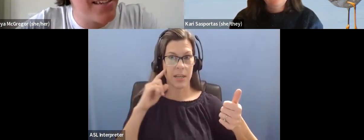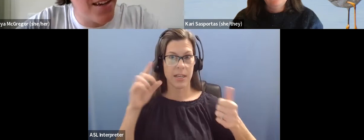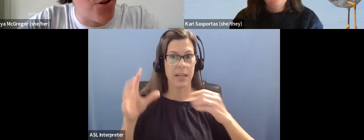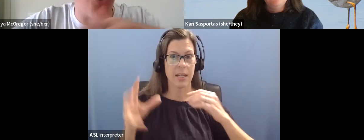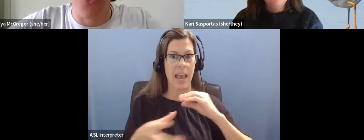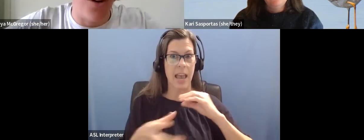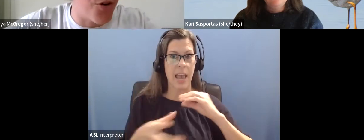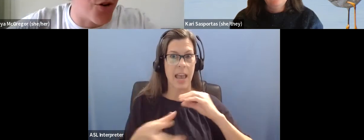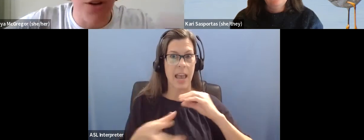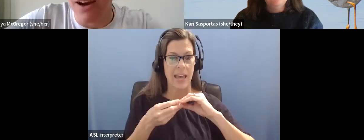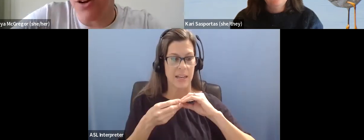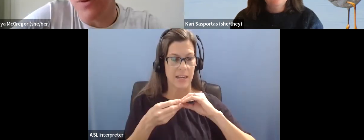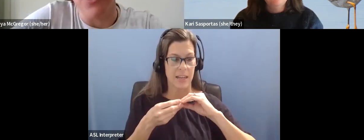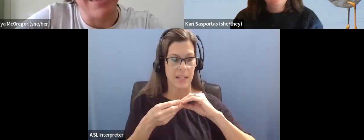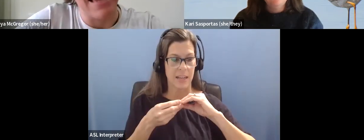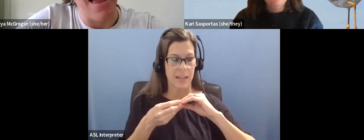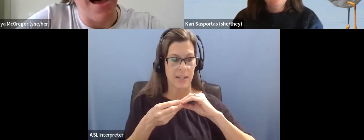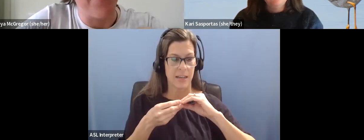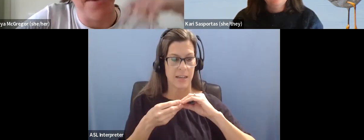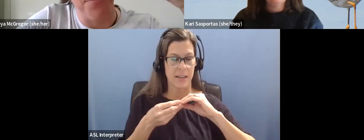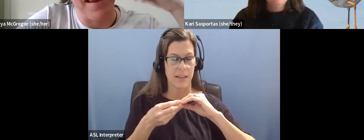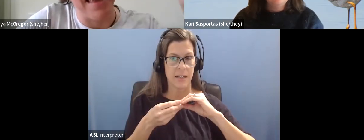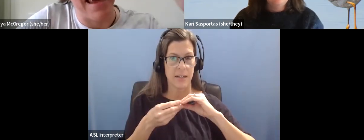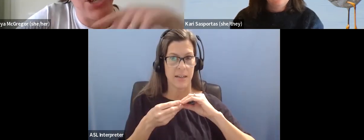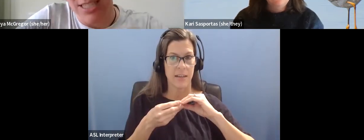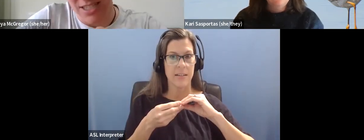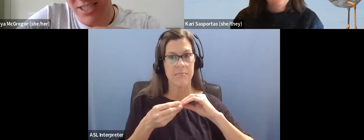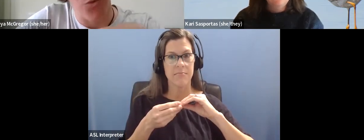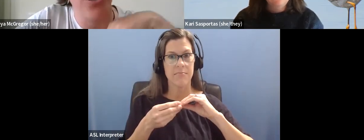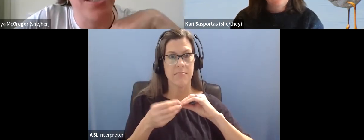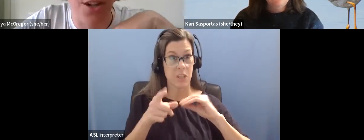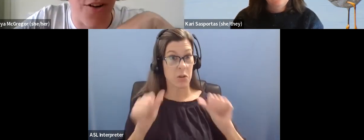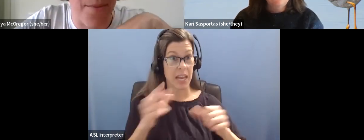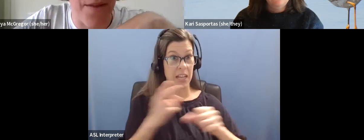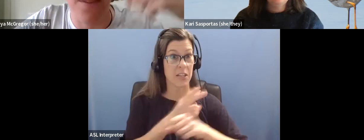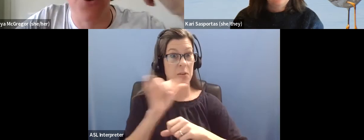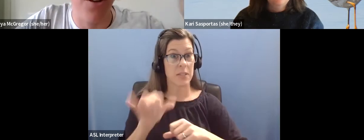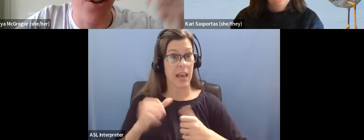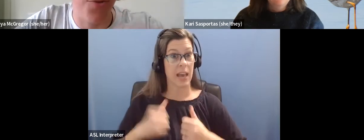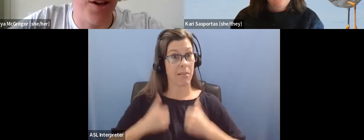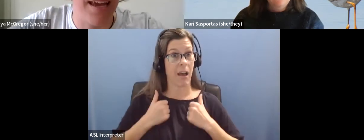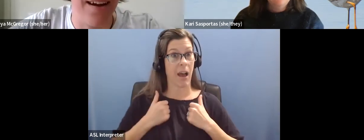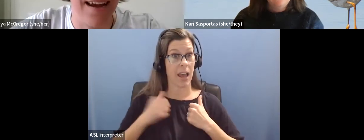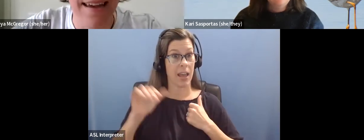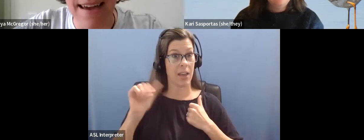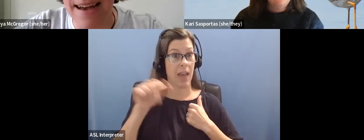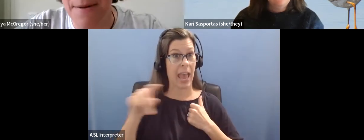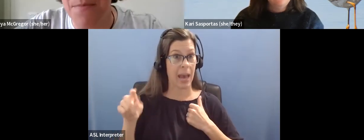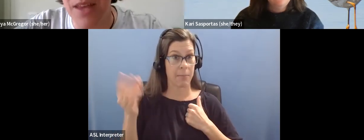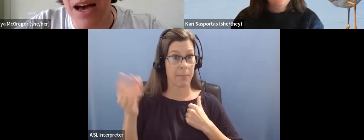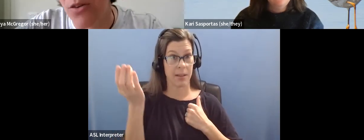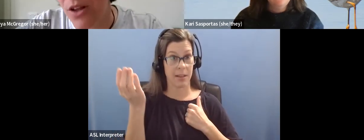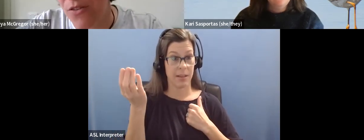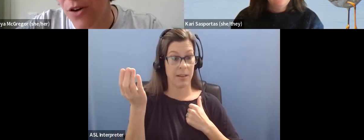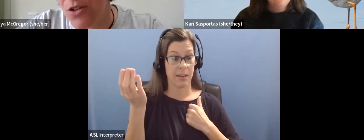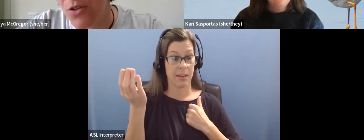that or, or, or you carry could be using that live to be like, just, just to watch the sonogram, even if you, you know what you're hearing. Um,